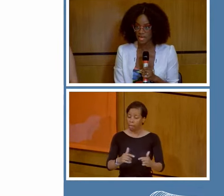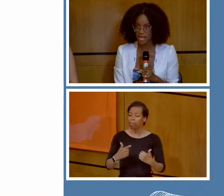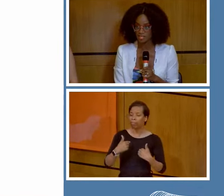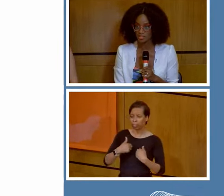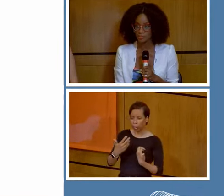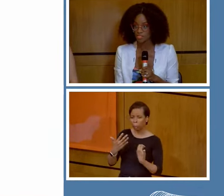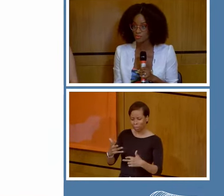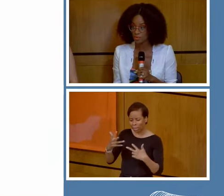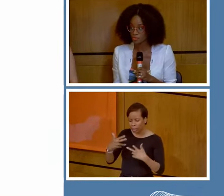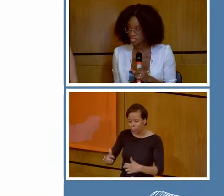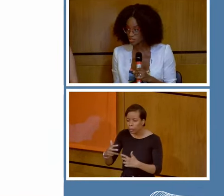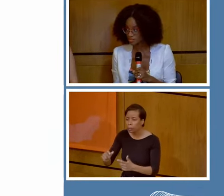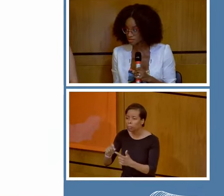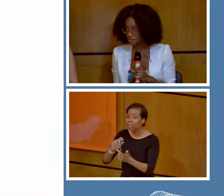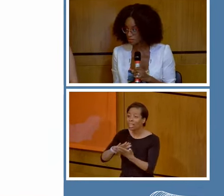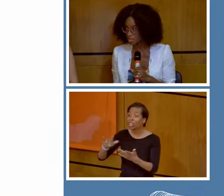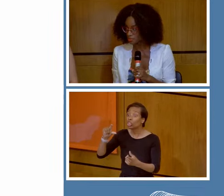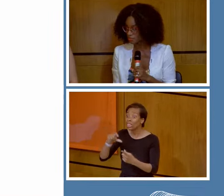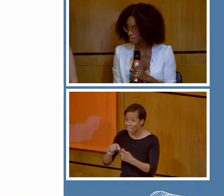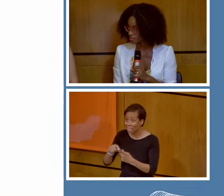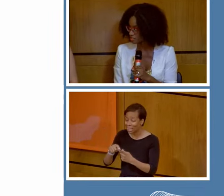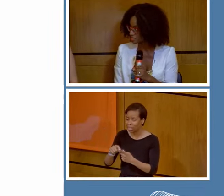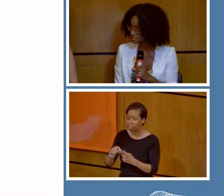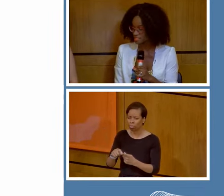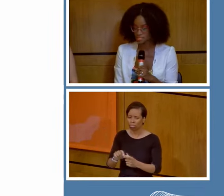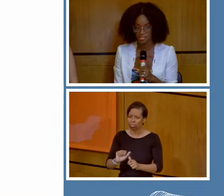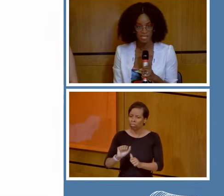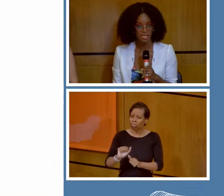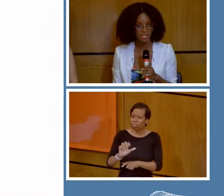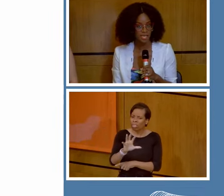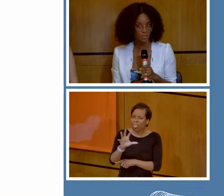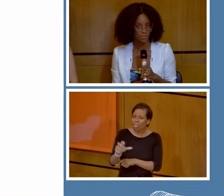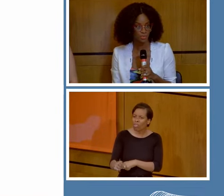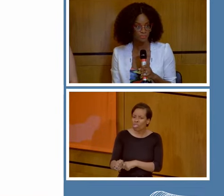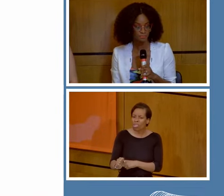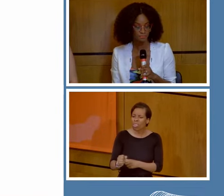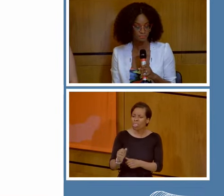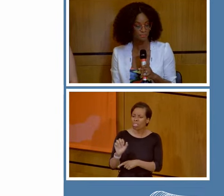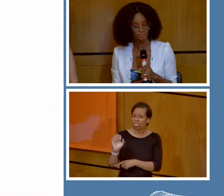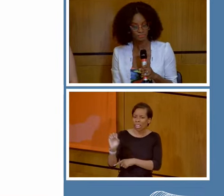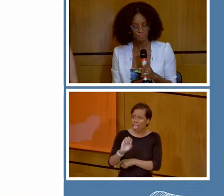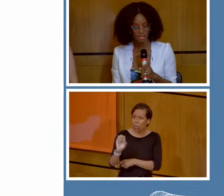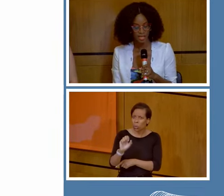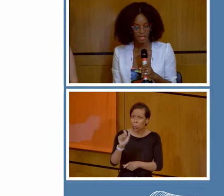looks at demands for reparations among people of African descent in Ecuador,